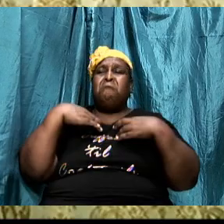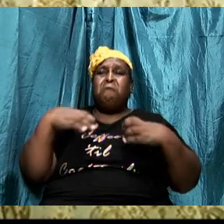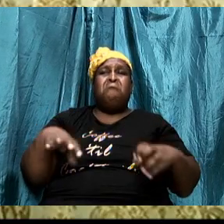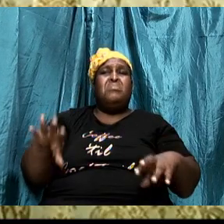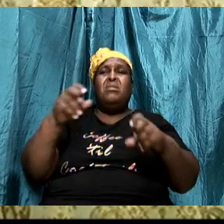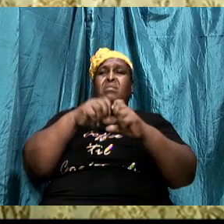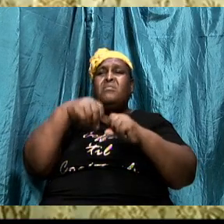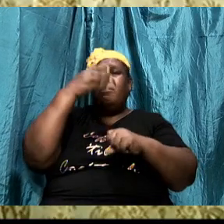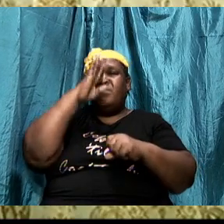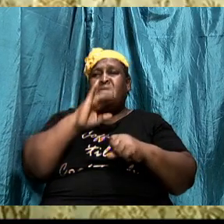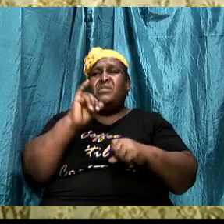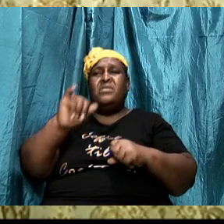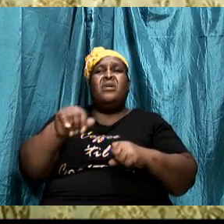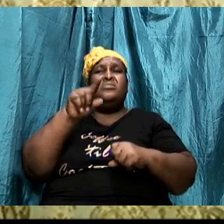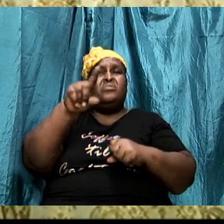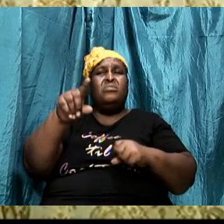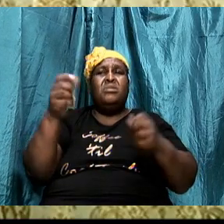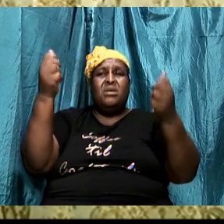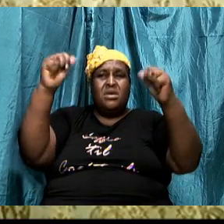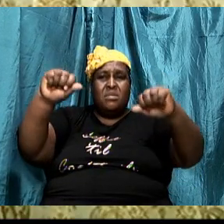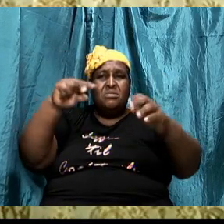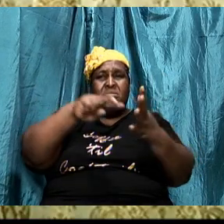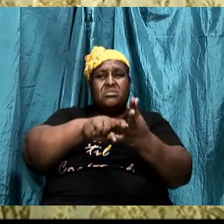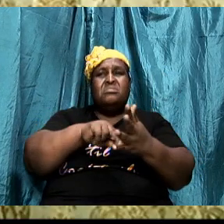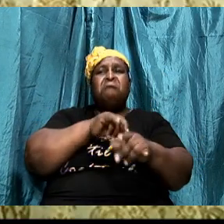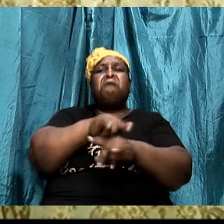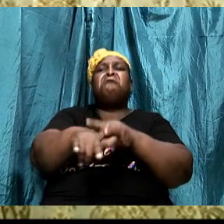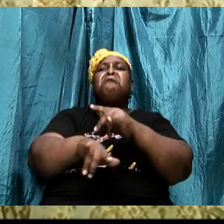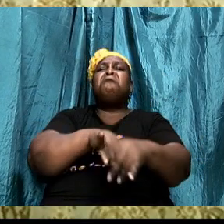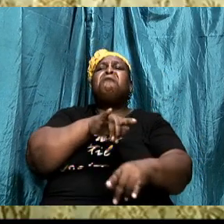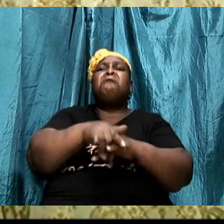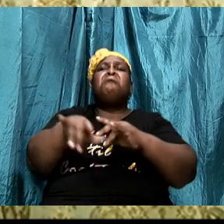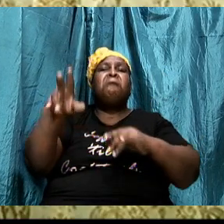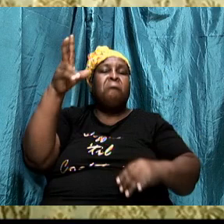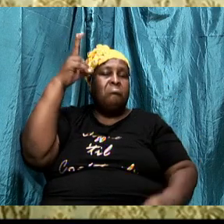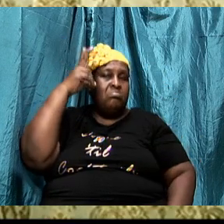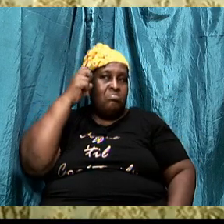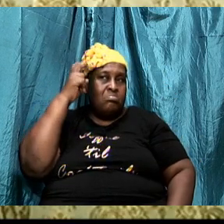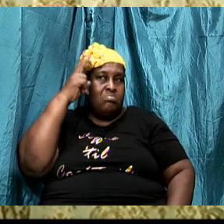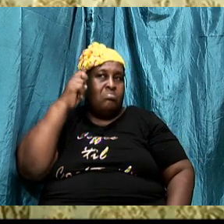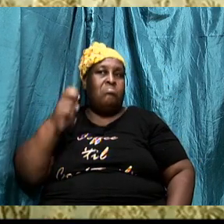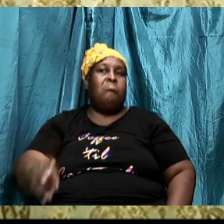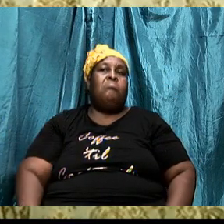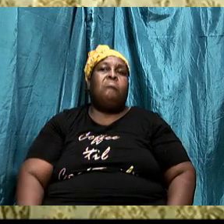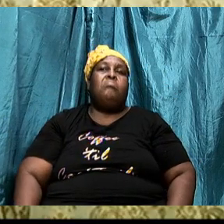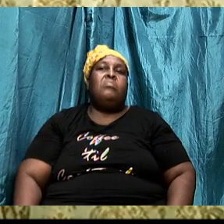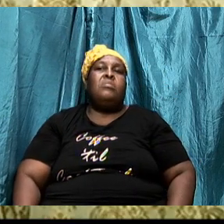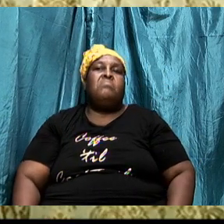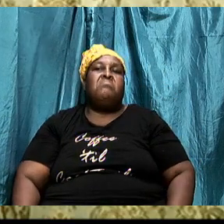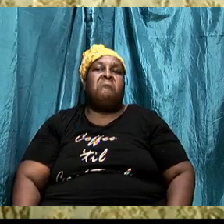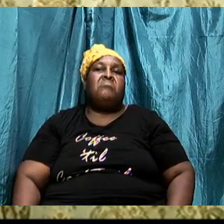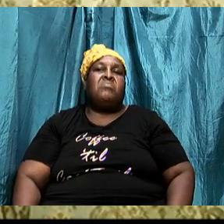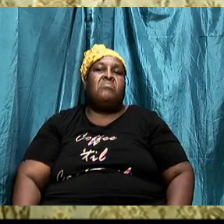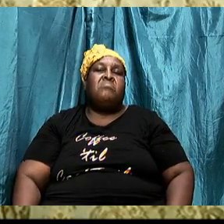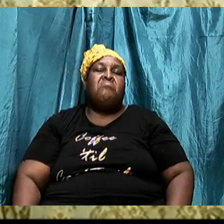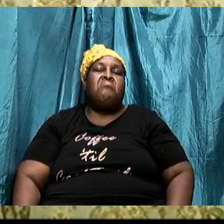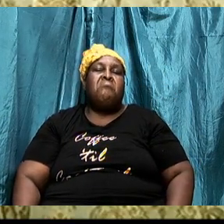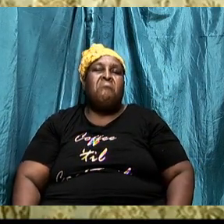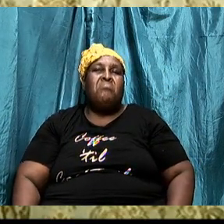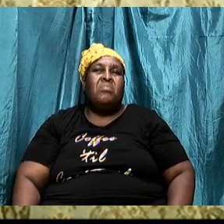God that he might be able to stand against the wiles of the devil. Just going to pause here for a bit because